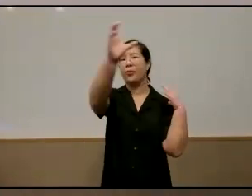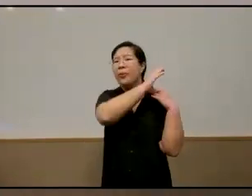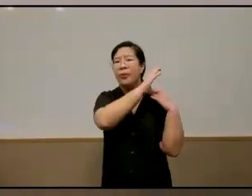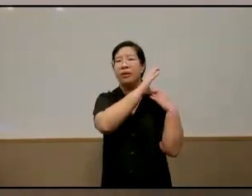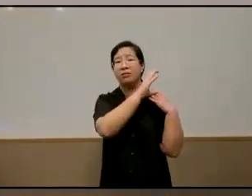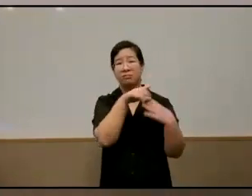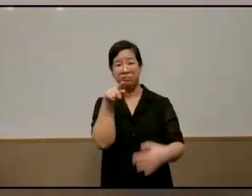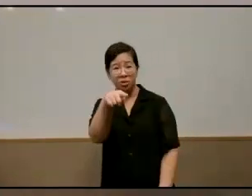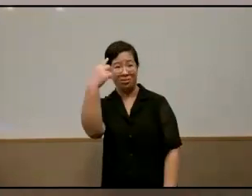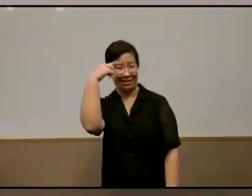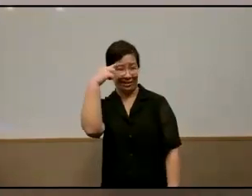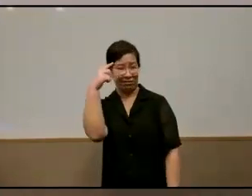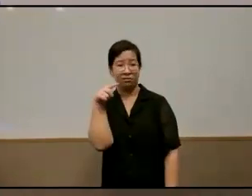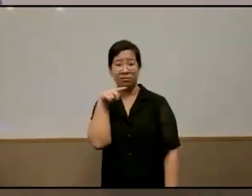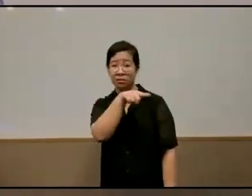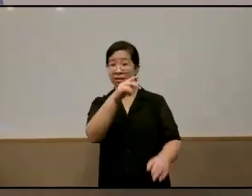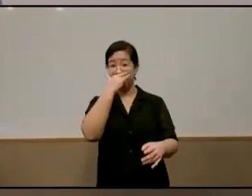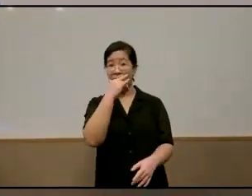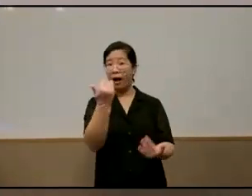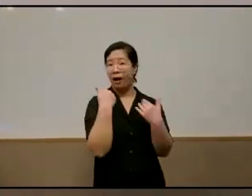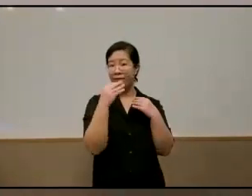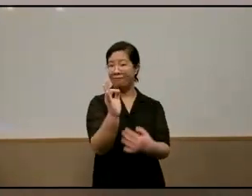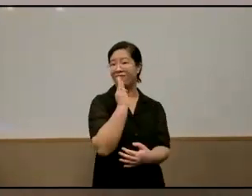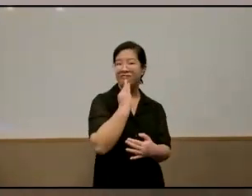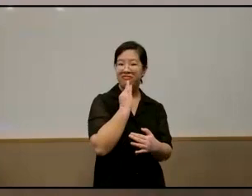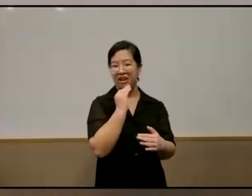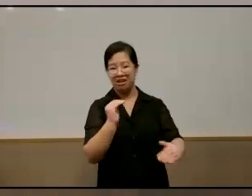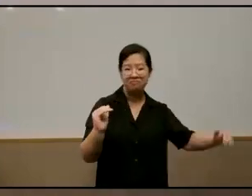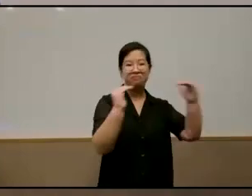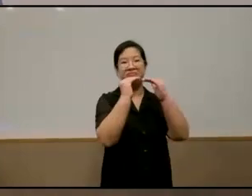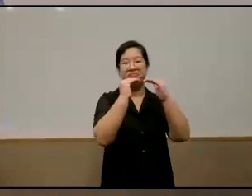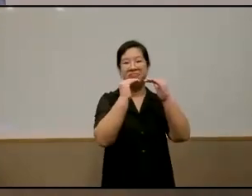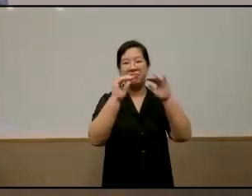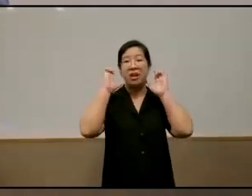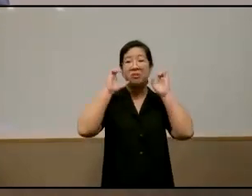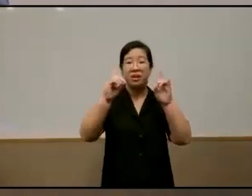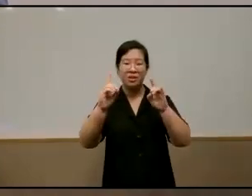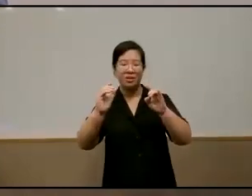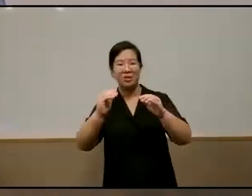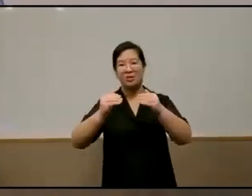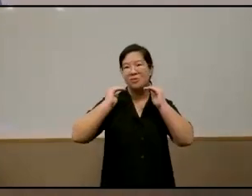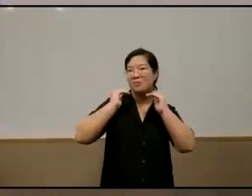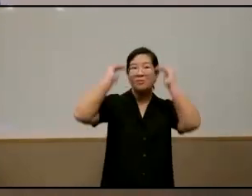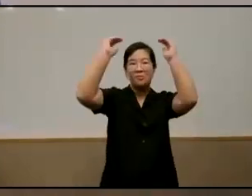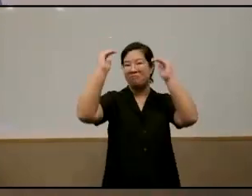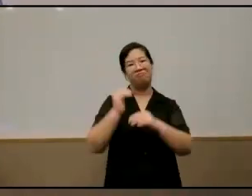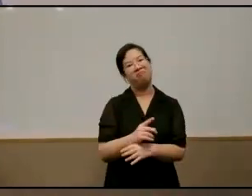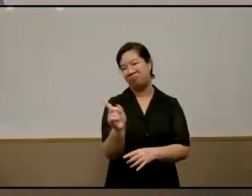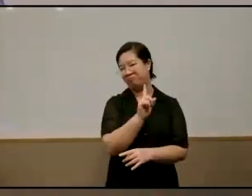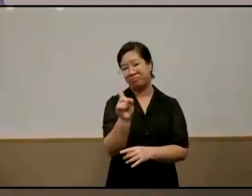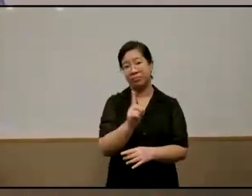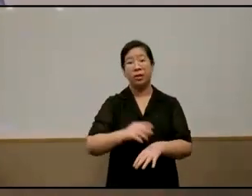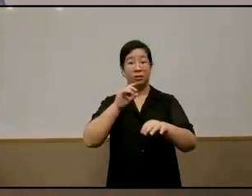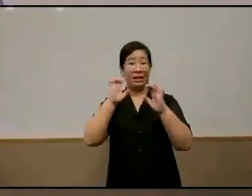you think that they have a fair chance at excelling in their studies is education in Singapore